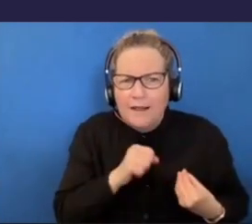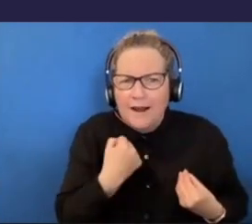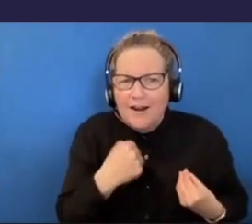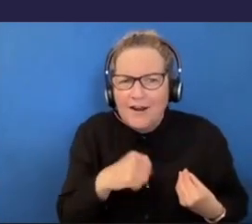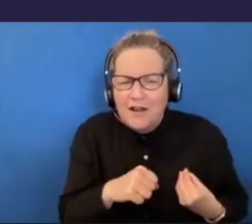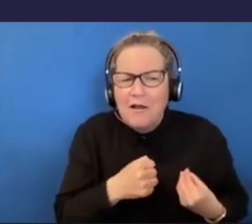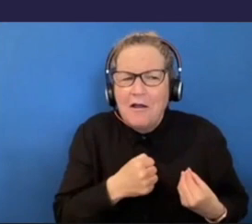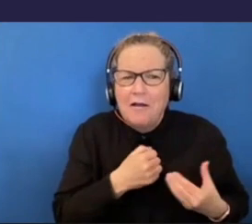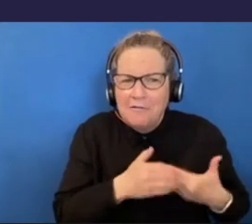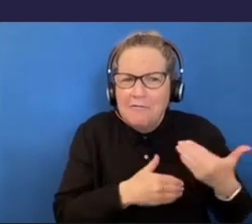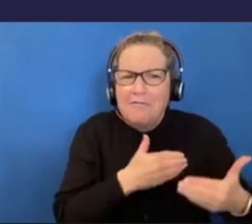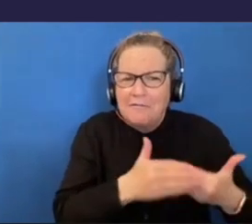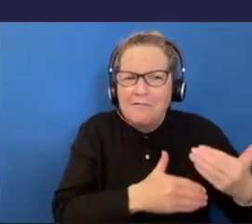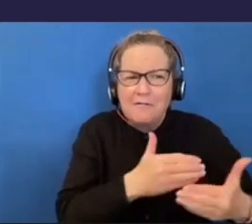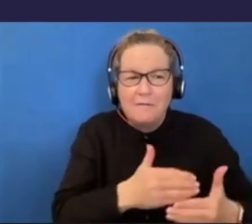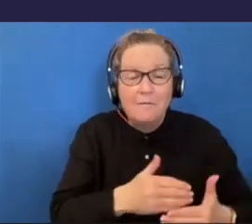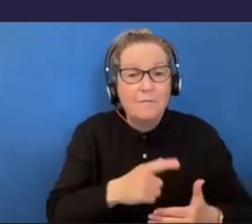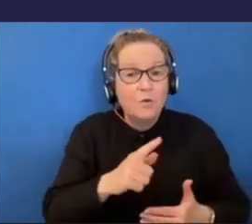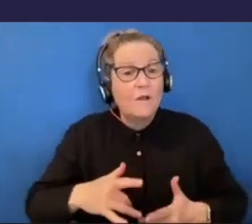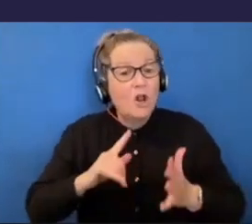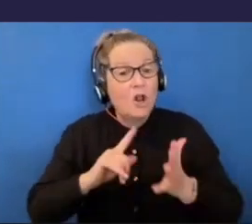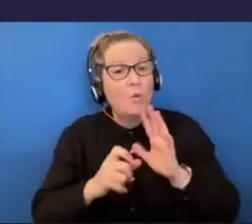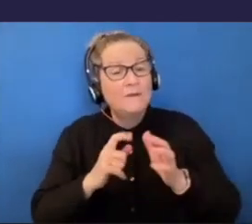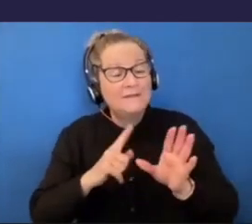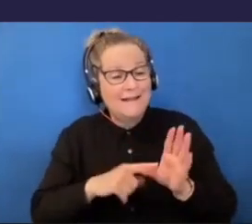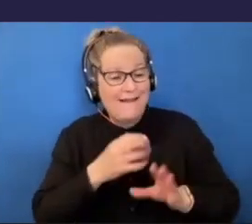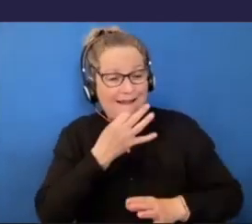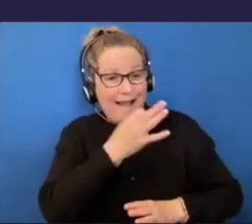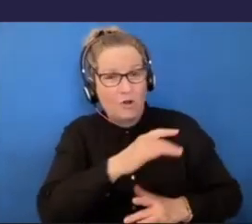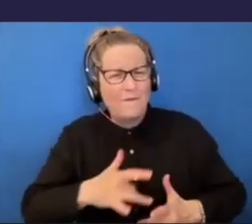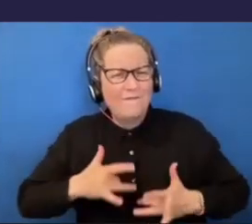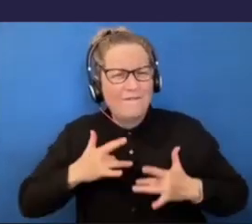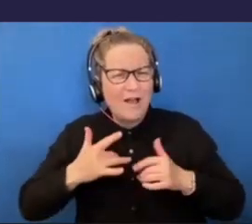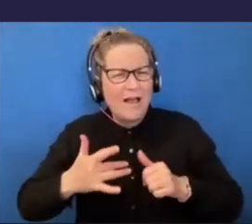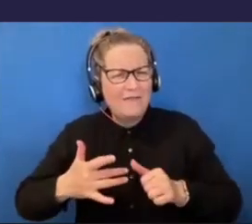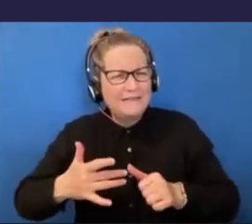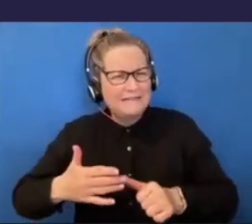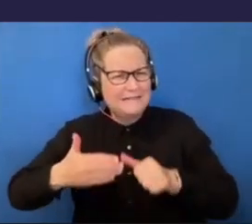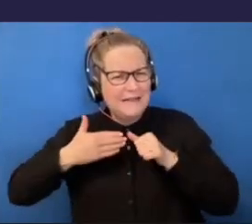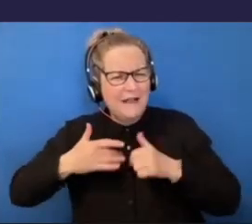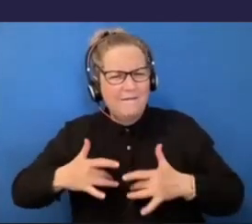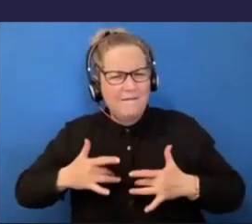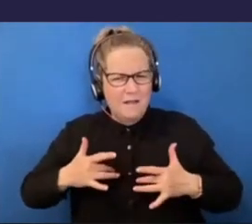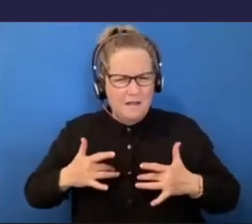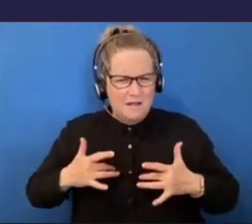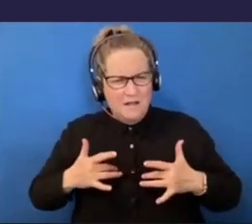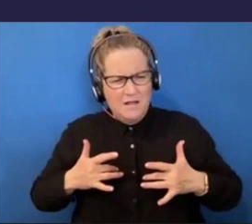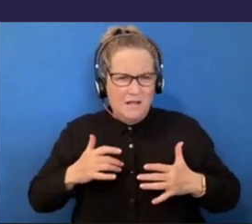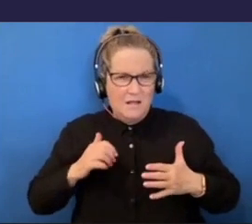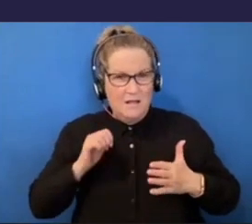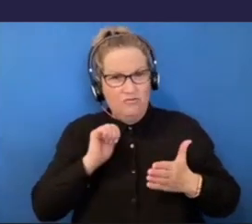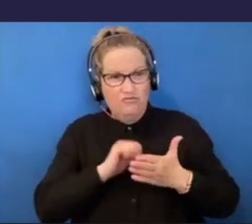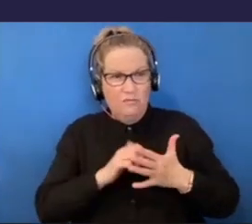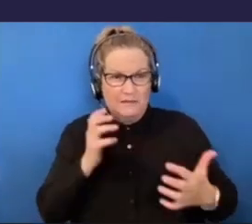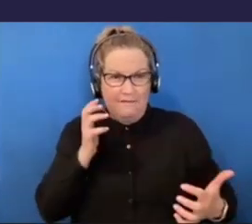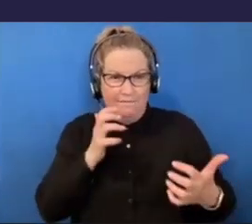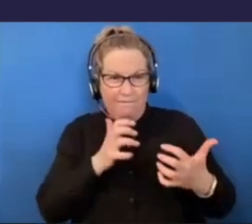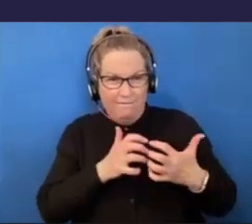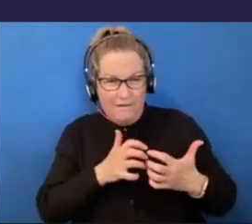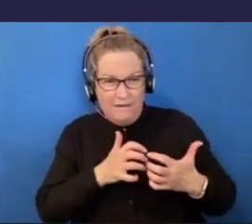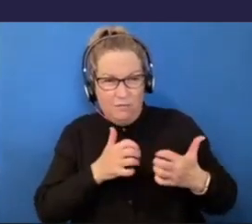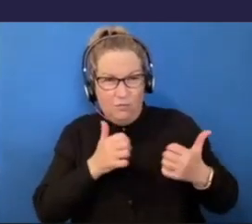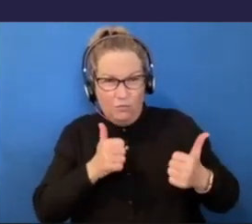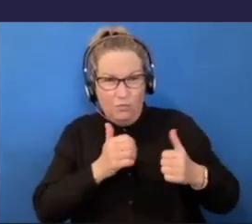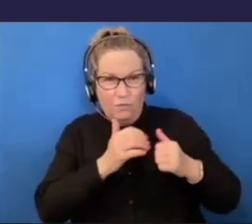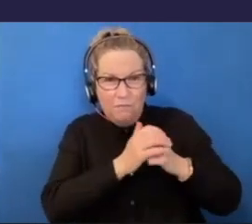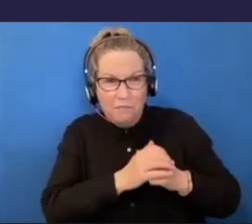So, like, in the beginning, it was a lot of kind of getting a sense of each other and how you might be able to fit together? Yeah, for sure, for sure. It wasn't a,